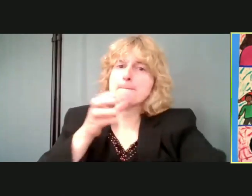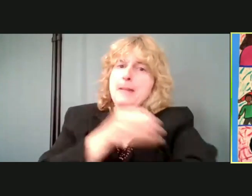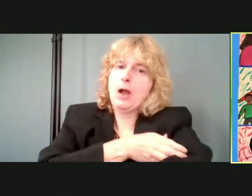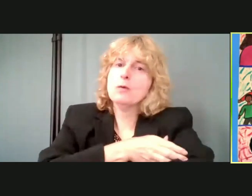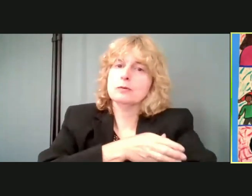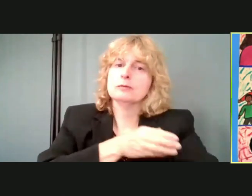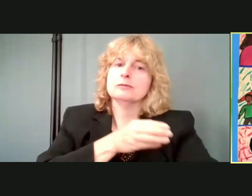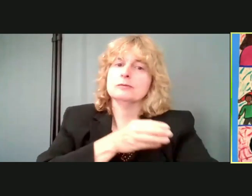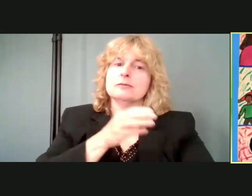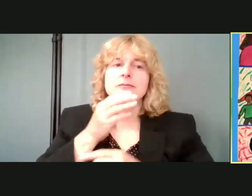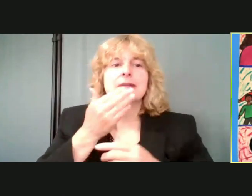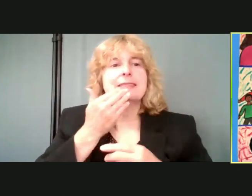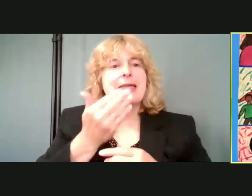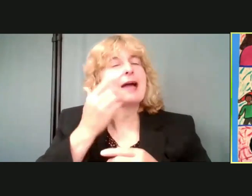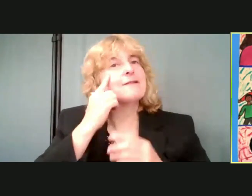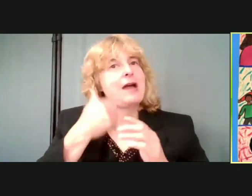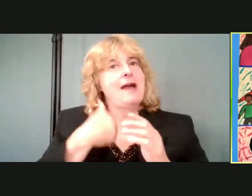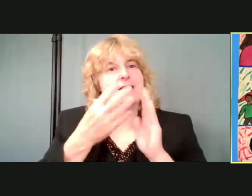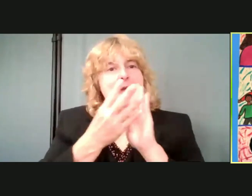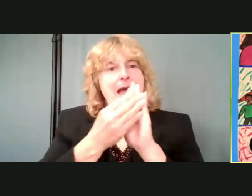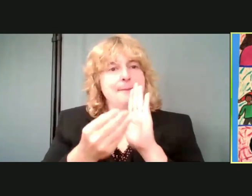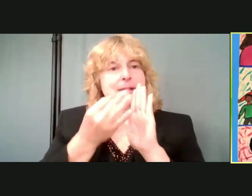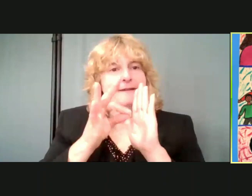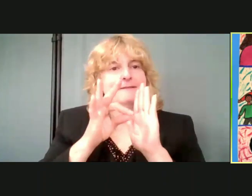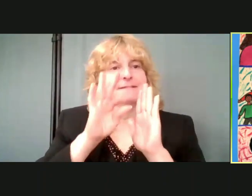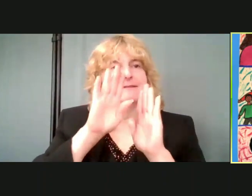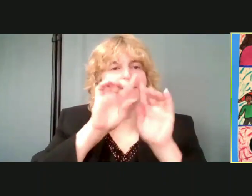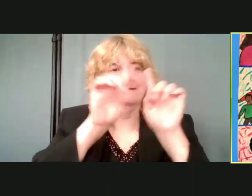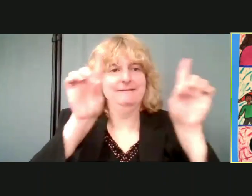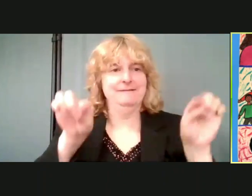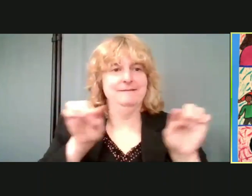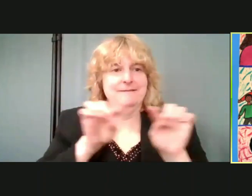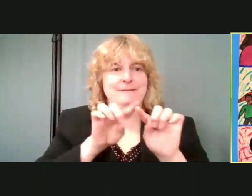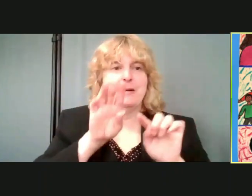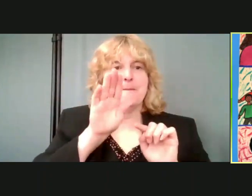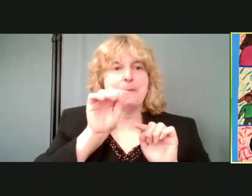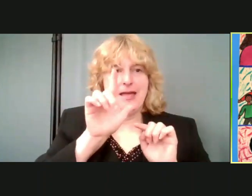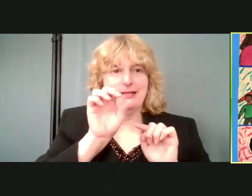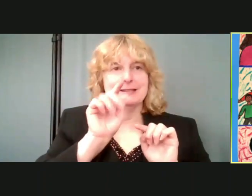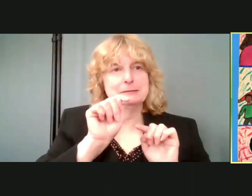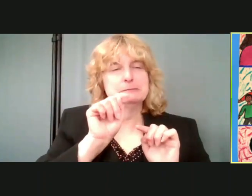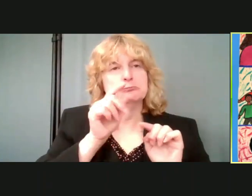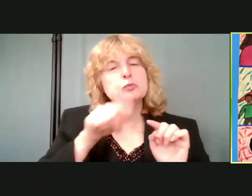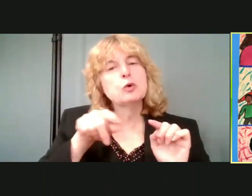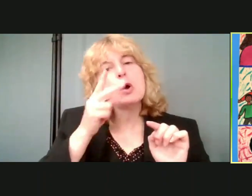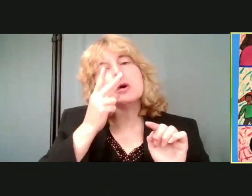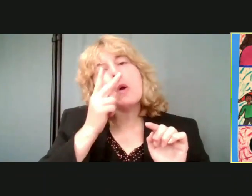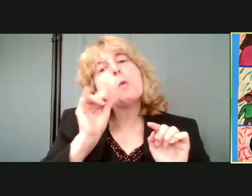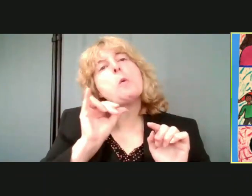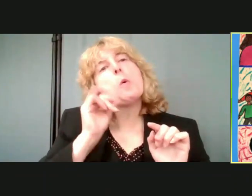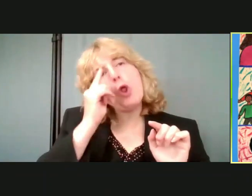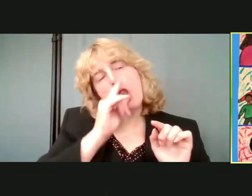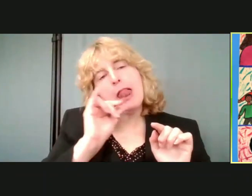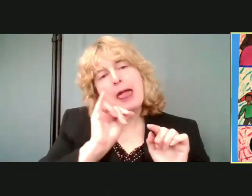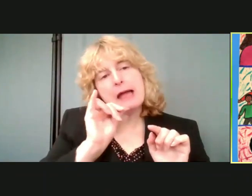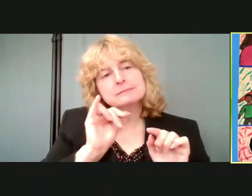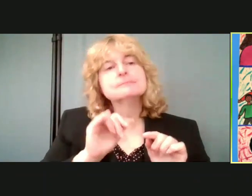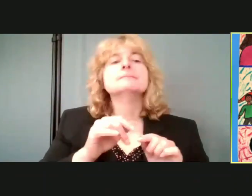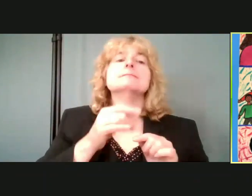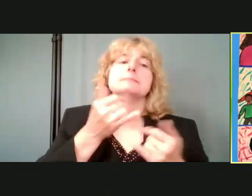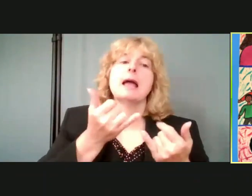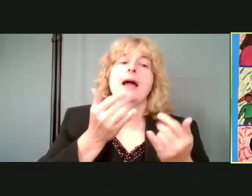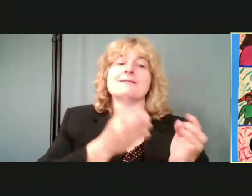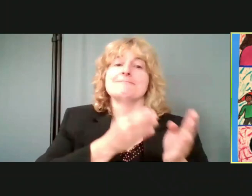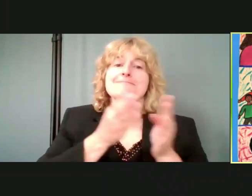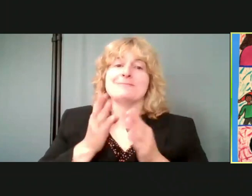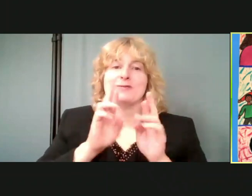let's get ready to move into our program. And for our speakers, and all including